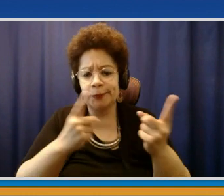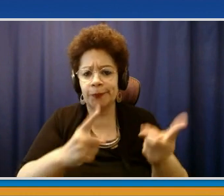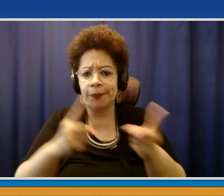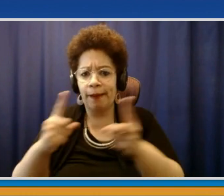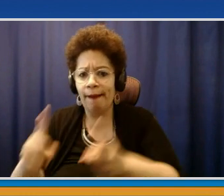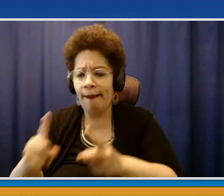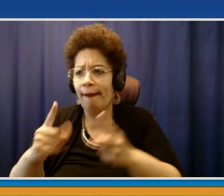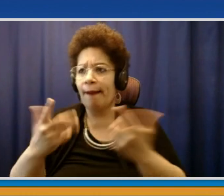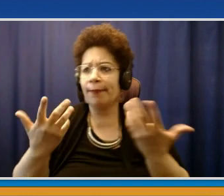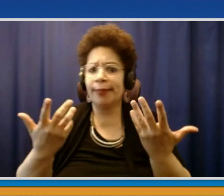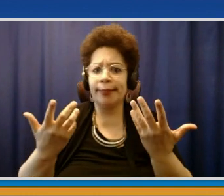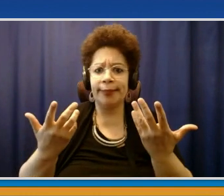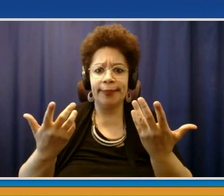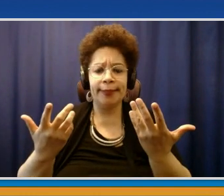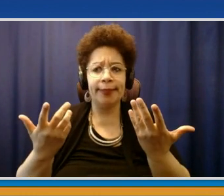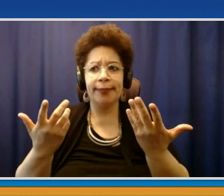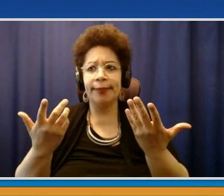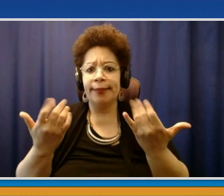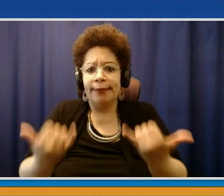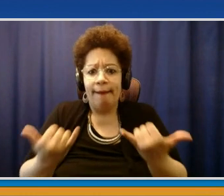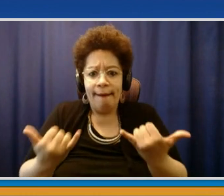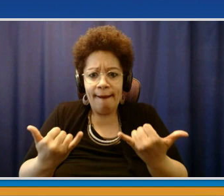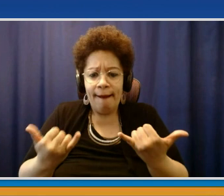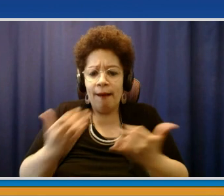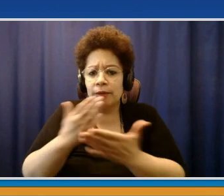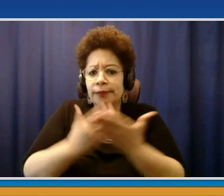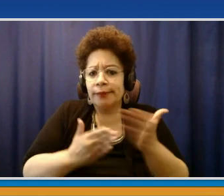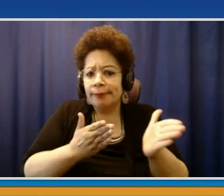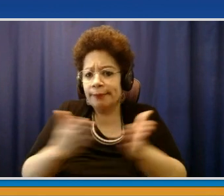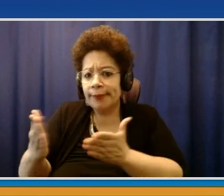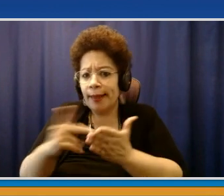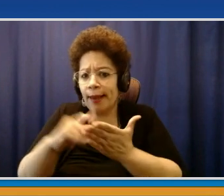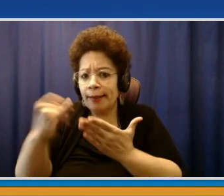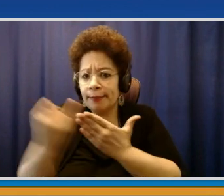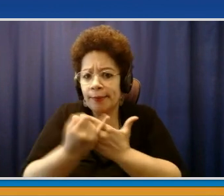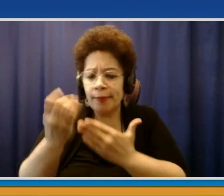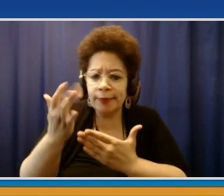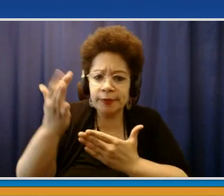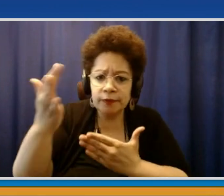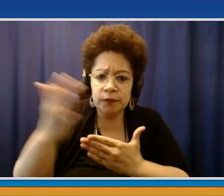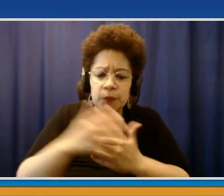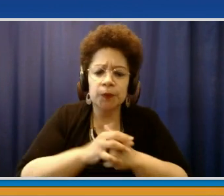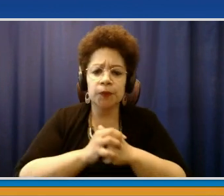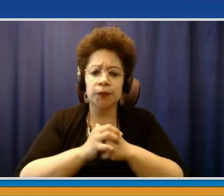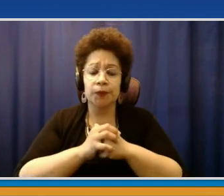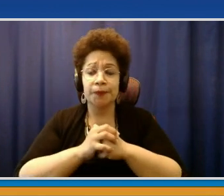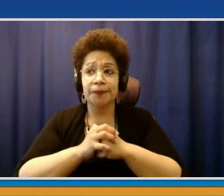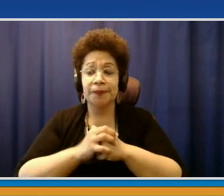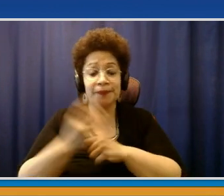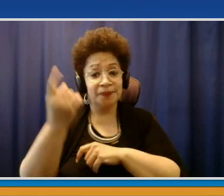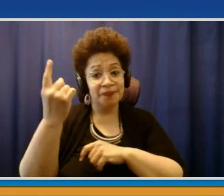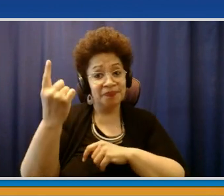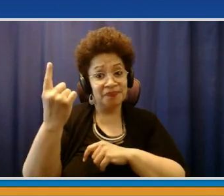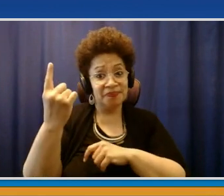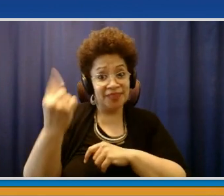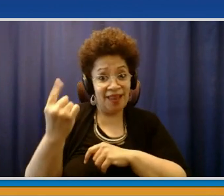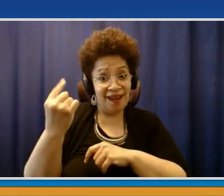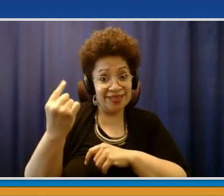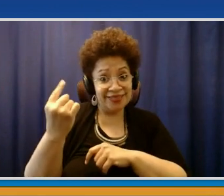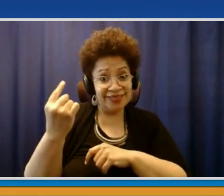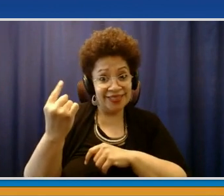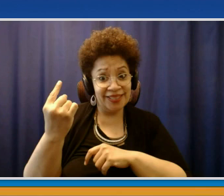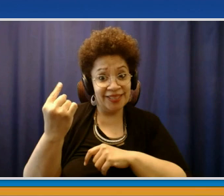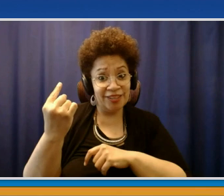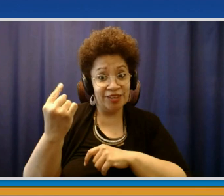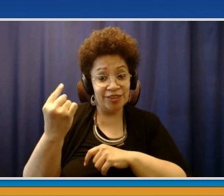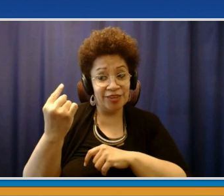delayed from the usual month of April, which is by tradition when they had been given. We delayed it last year until October because